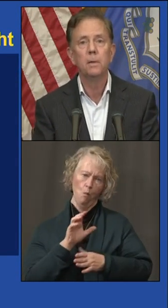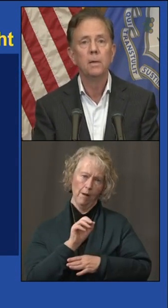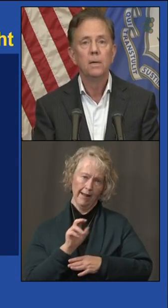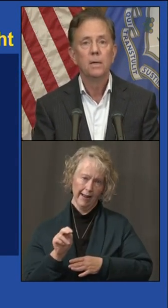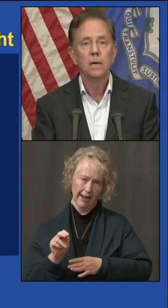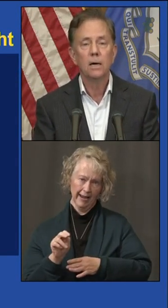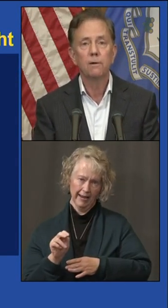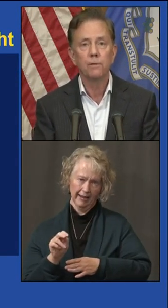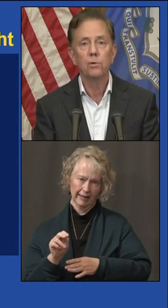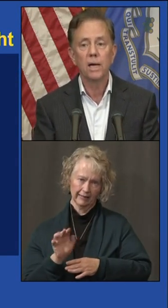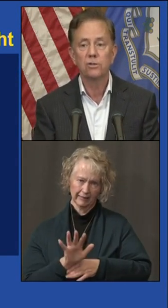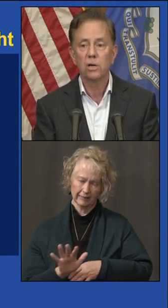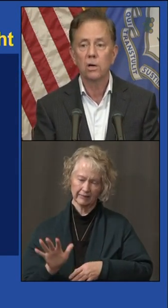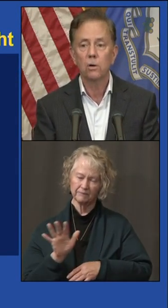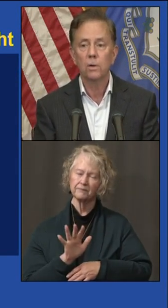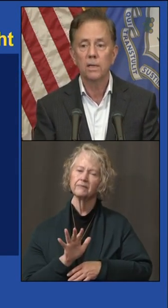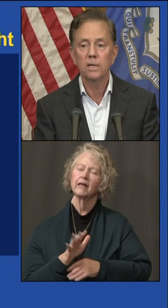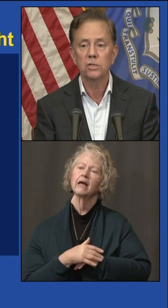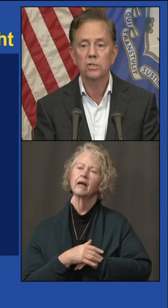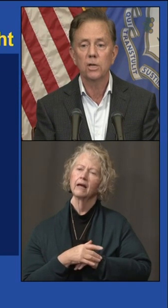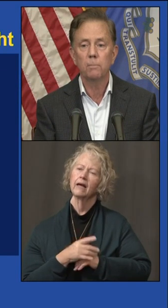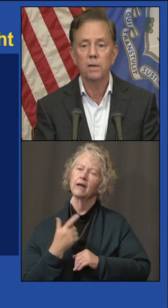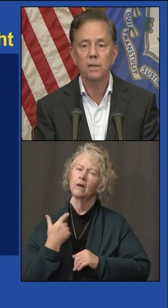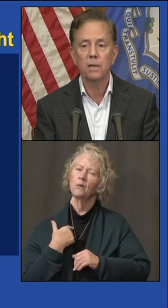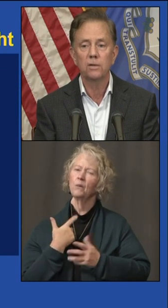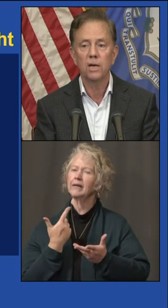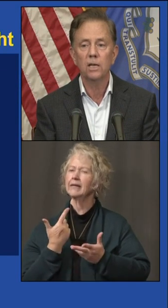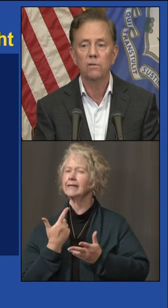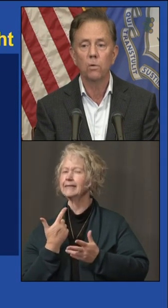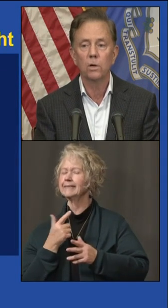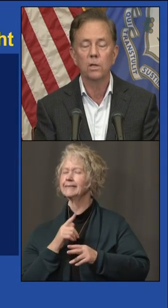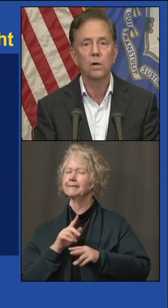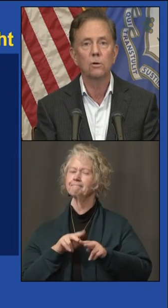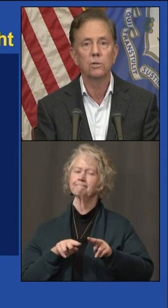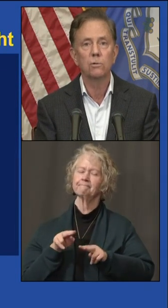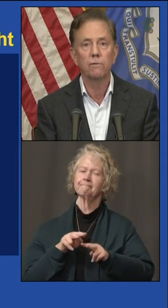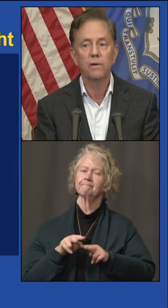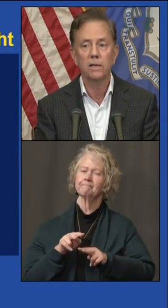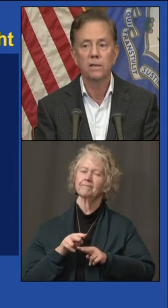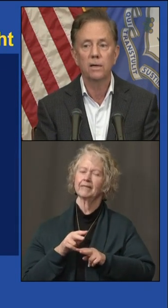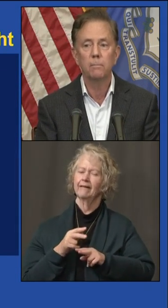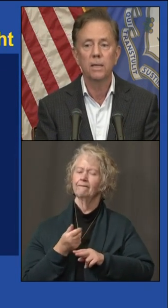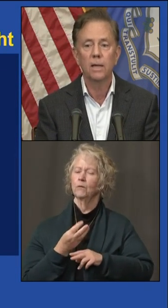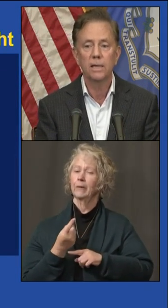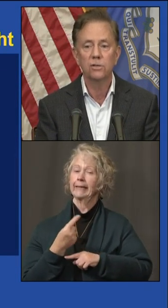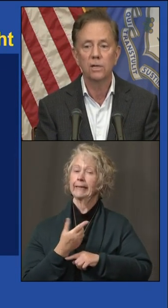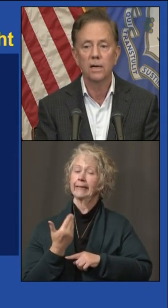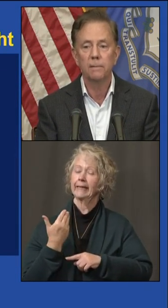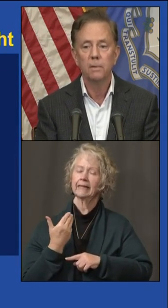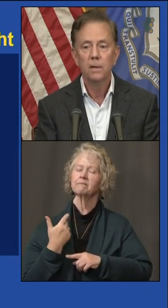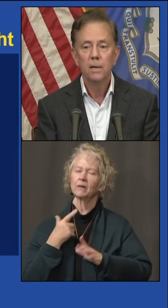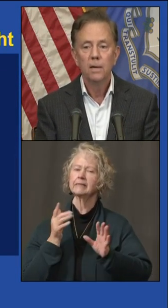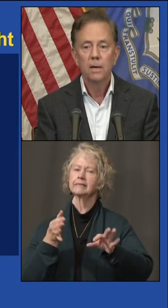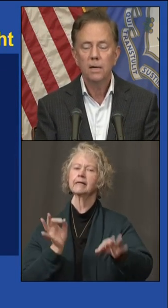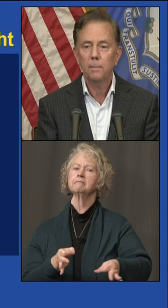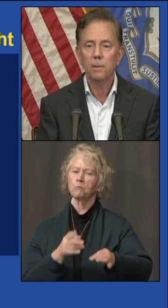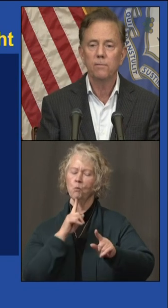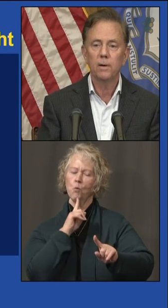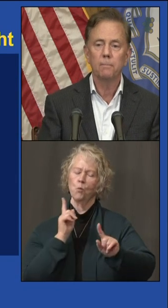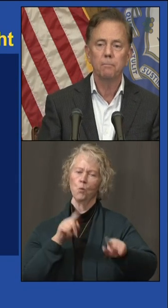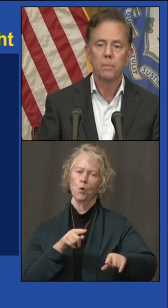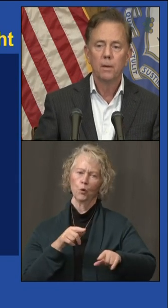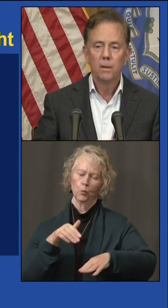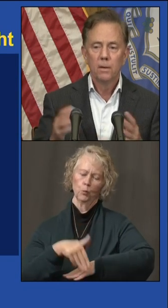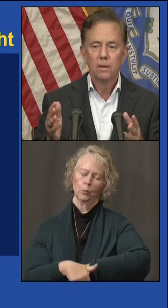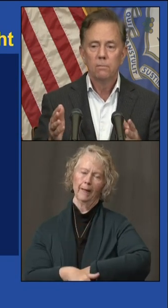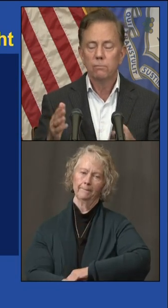a few days ago. And this is going to be the executive order that goes into effect at midnight tonight. A couple